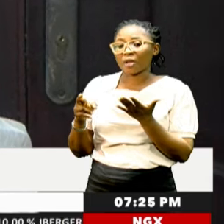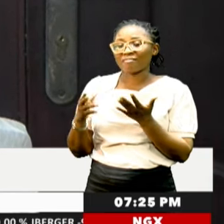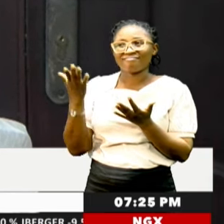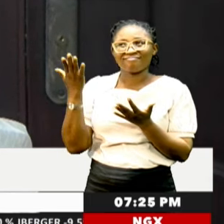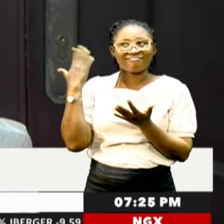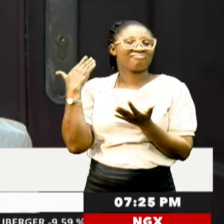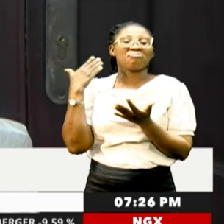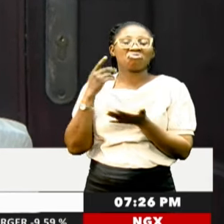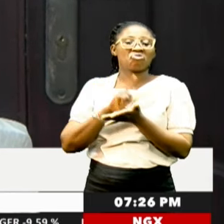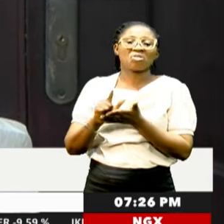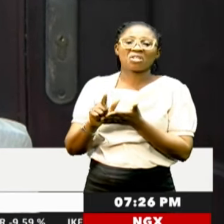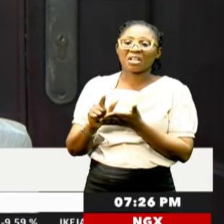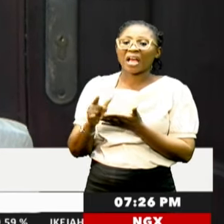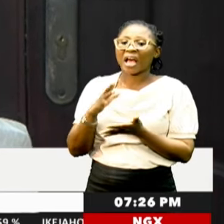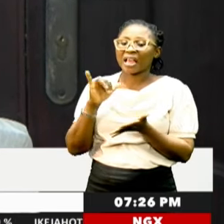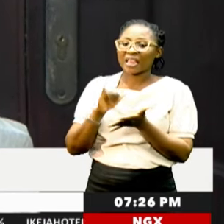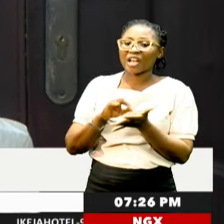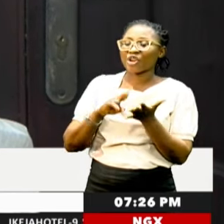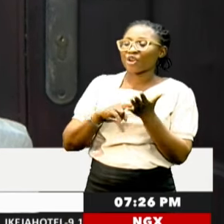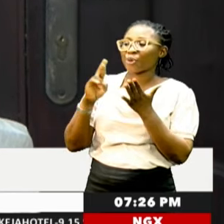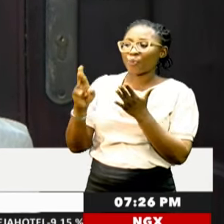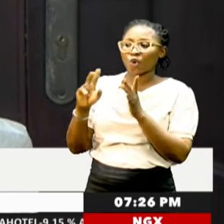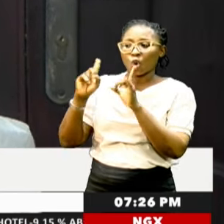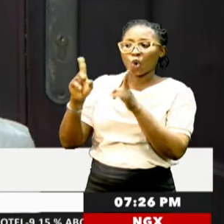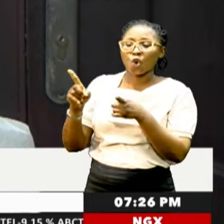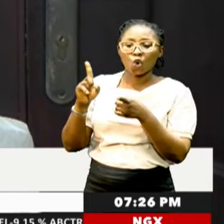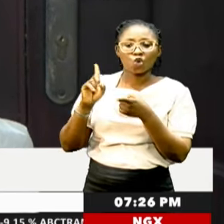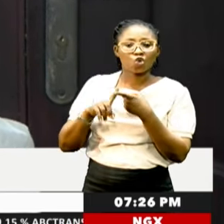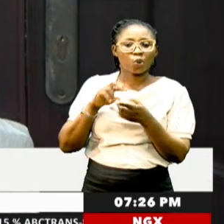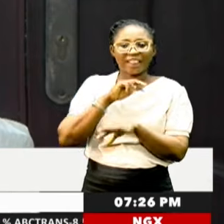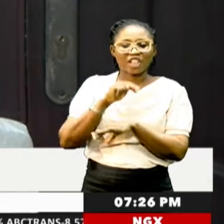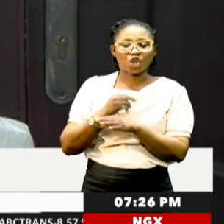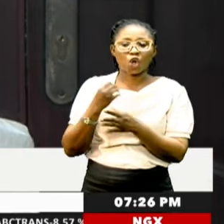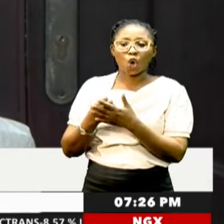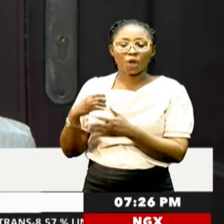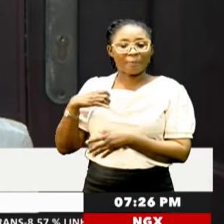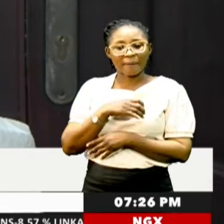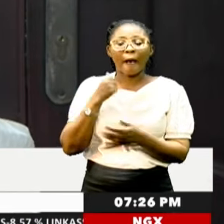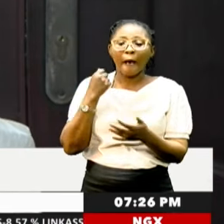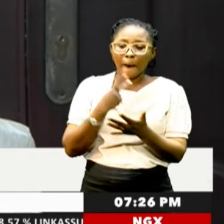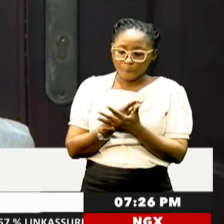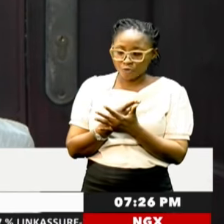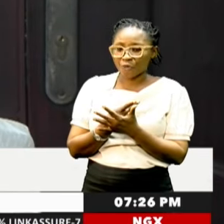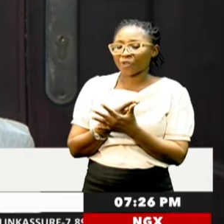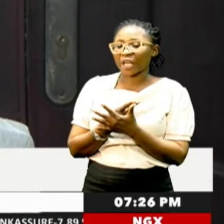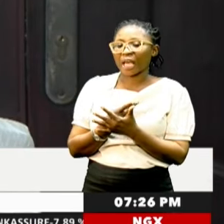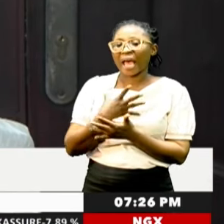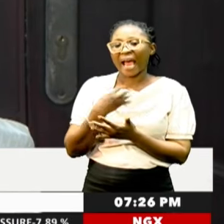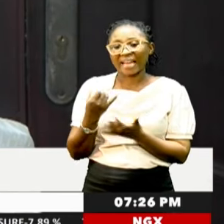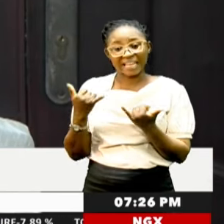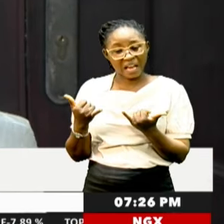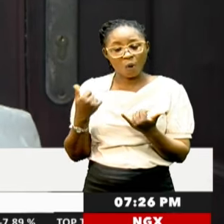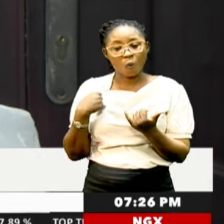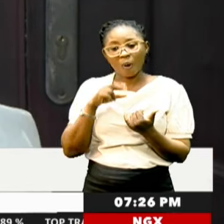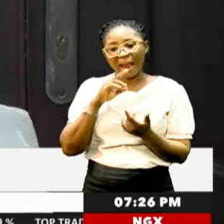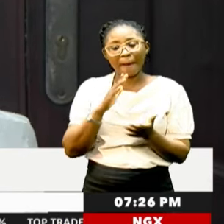weeks ago and that report went to the National Economic Council and it was approved and now we